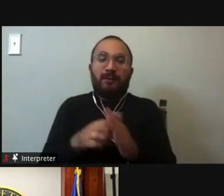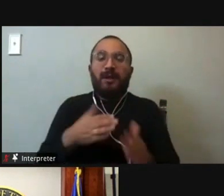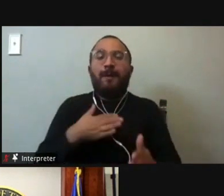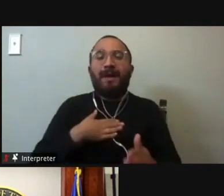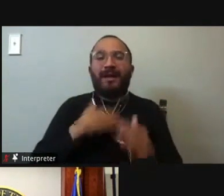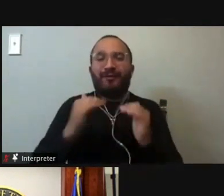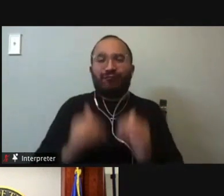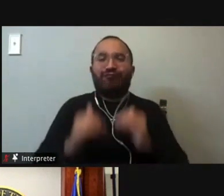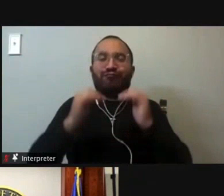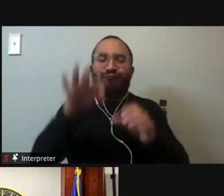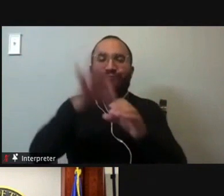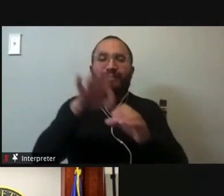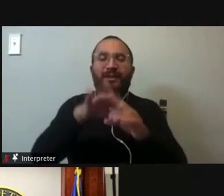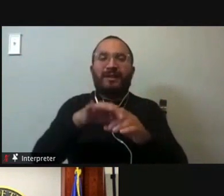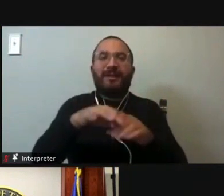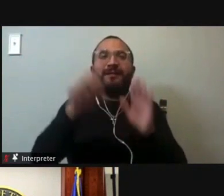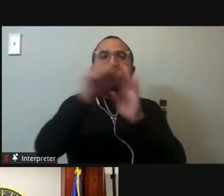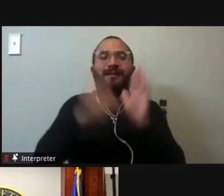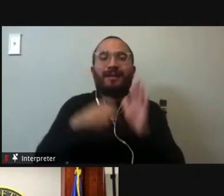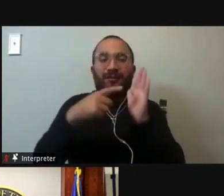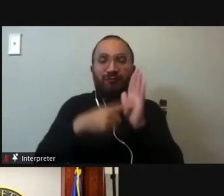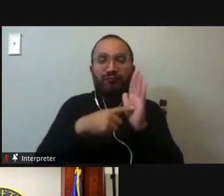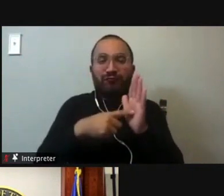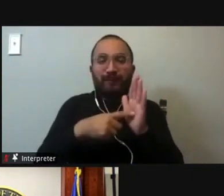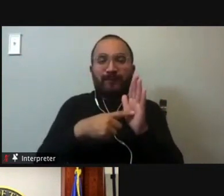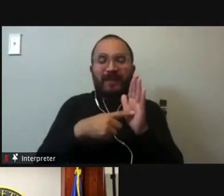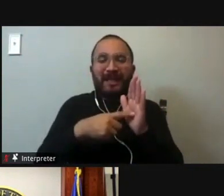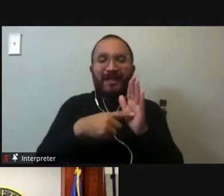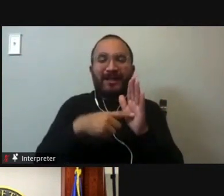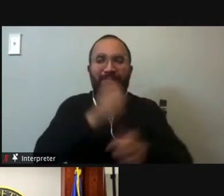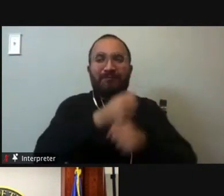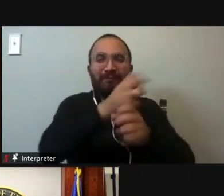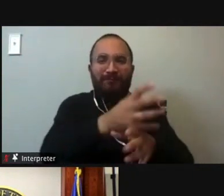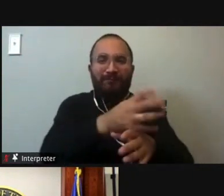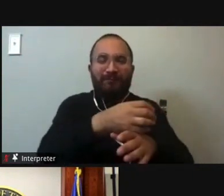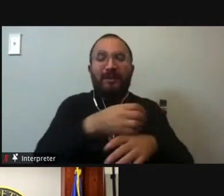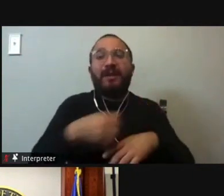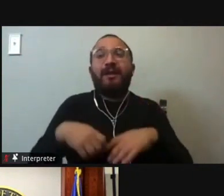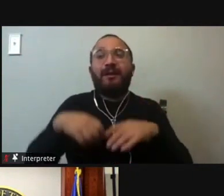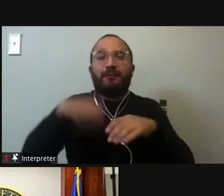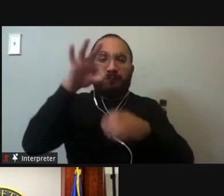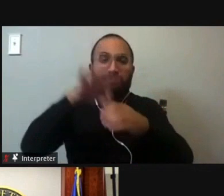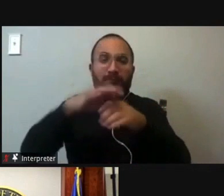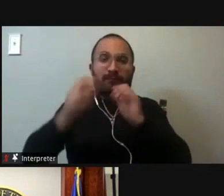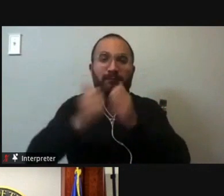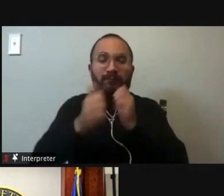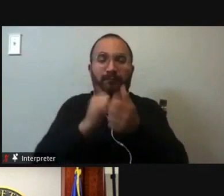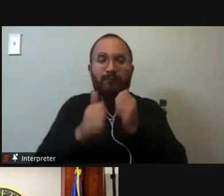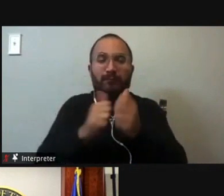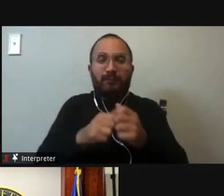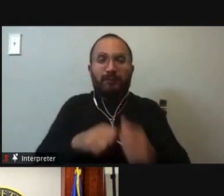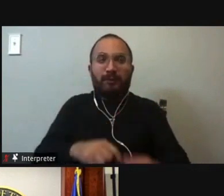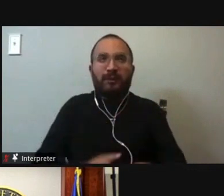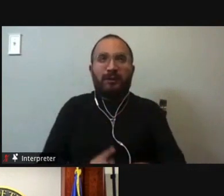the state reps are really dictated by the campaign activity conducted by contested candidates up and down the ballot